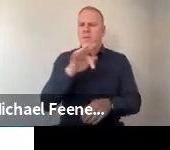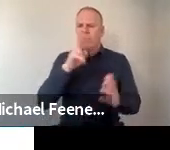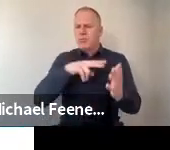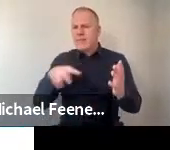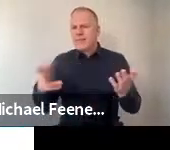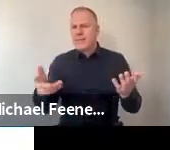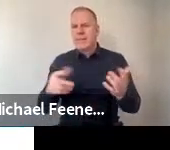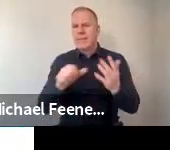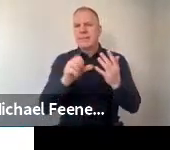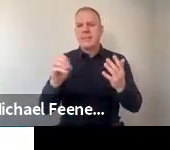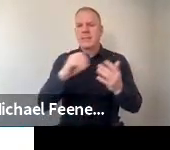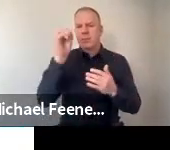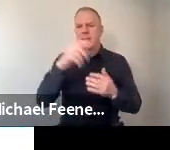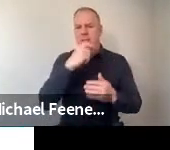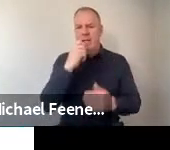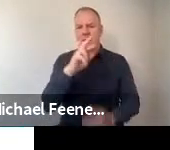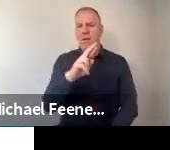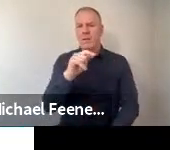% said RTE.